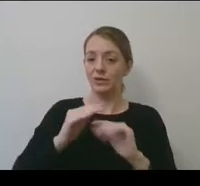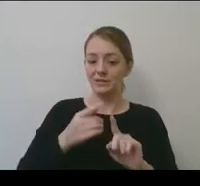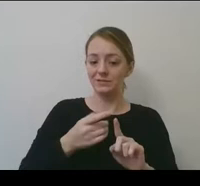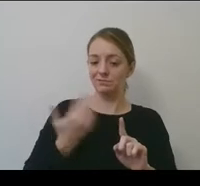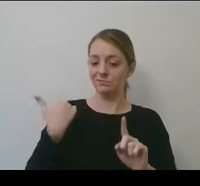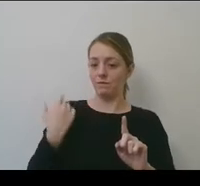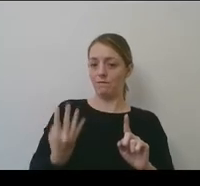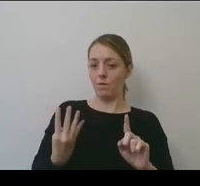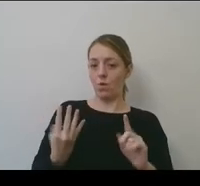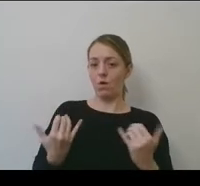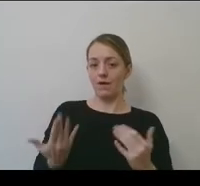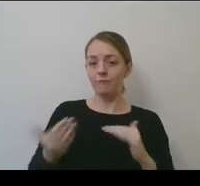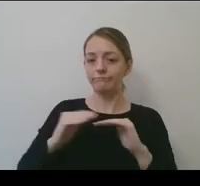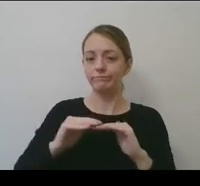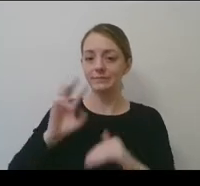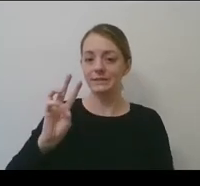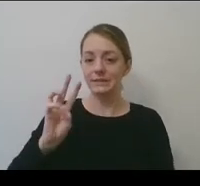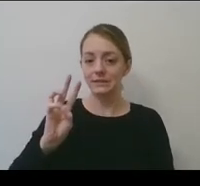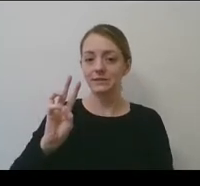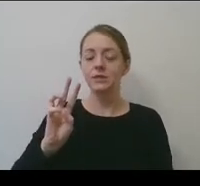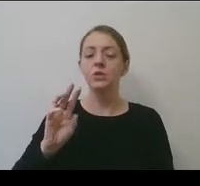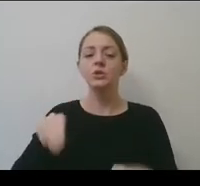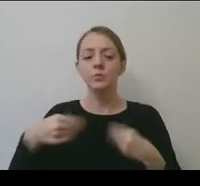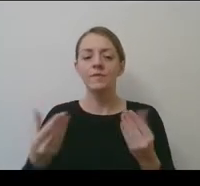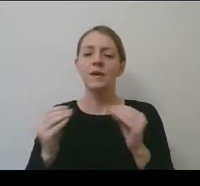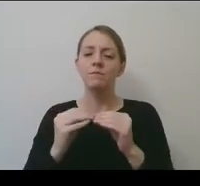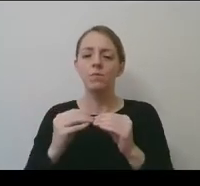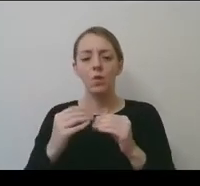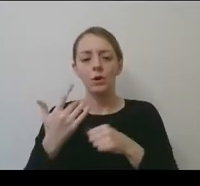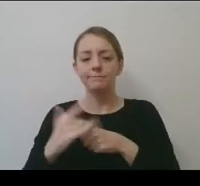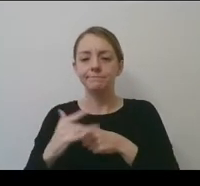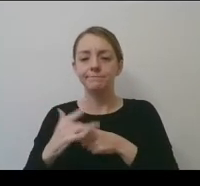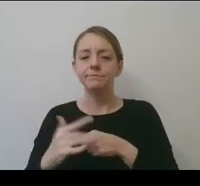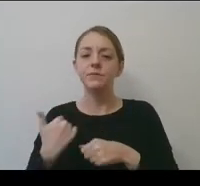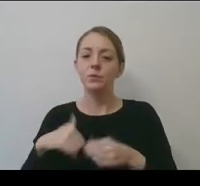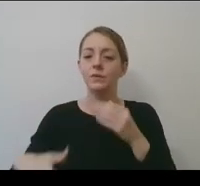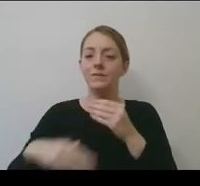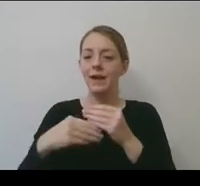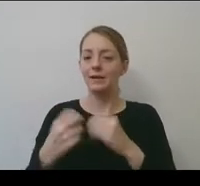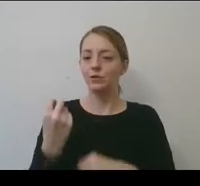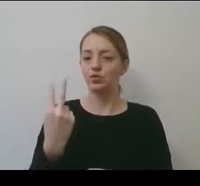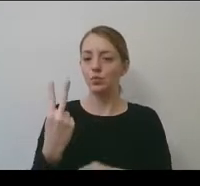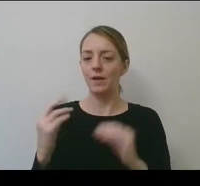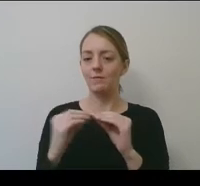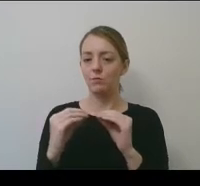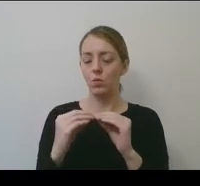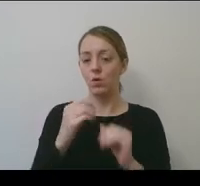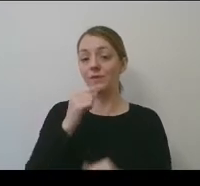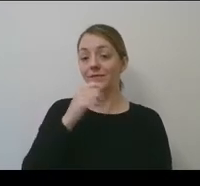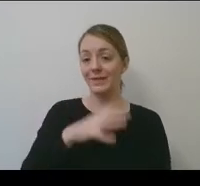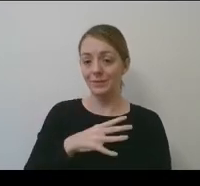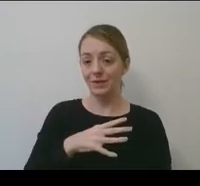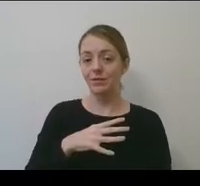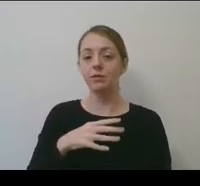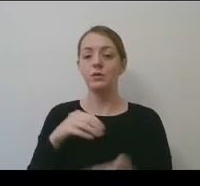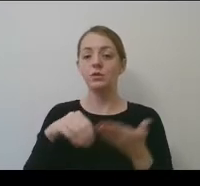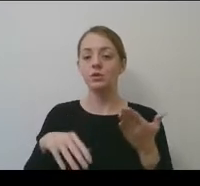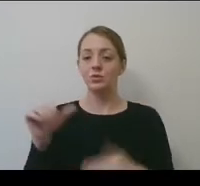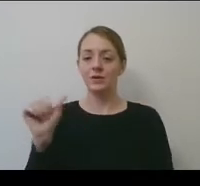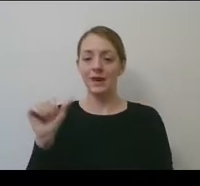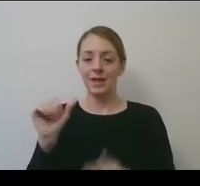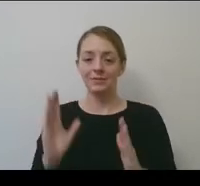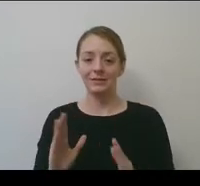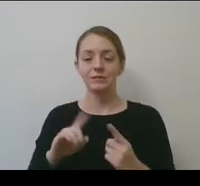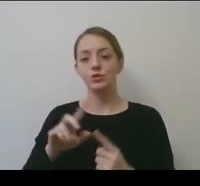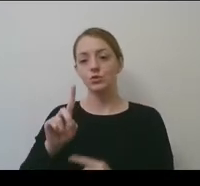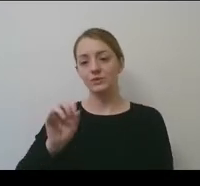spots. And we took advantage of that. And so we've added, uh, 12 more student athletes, female student athletes to the division one, uh, golf championship.